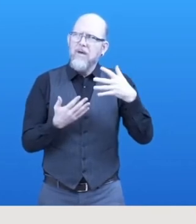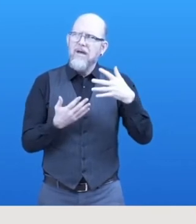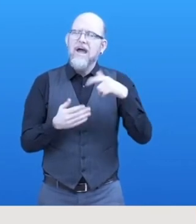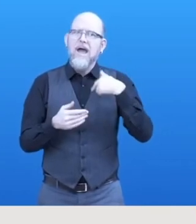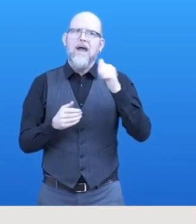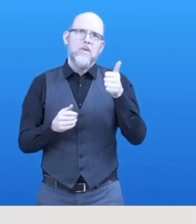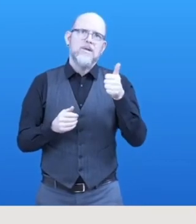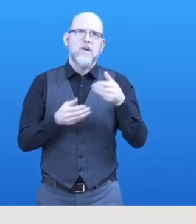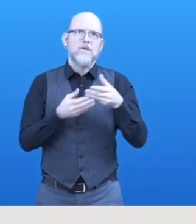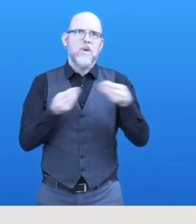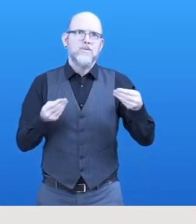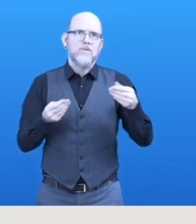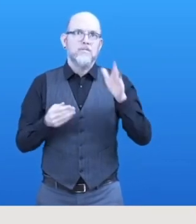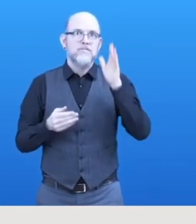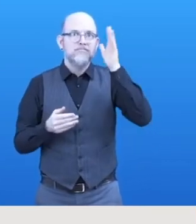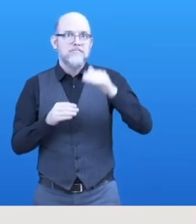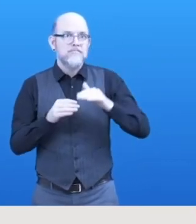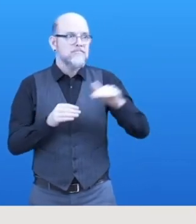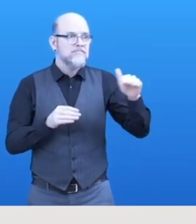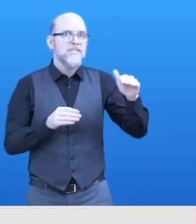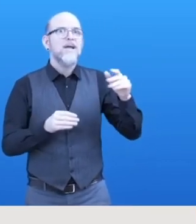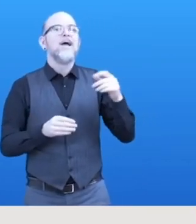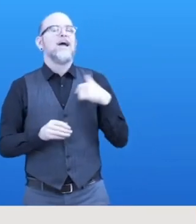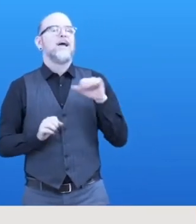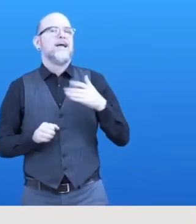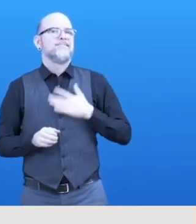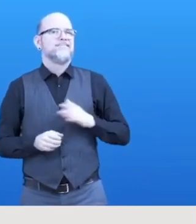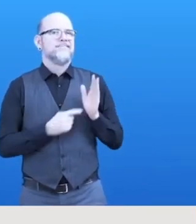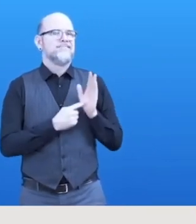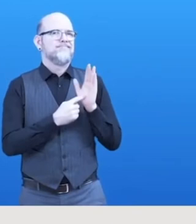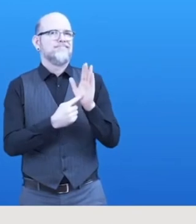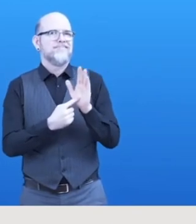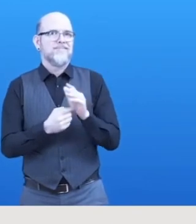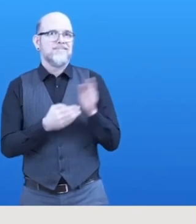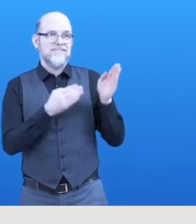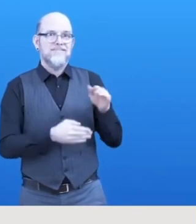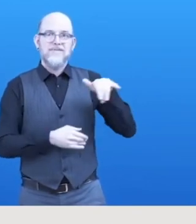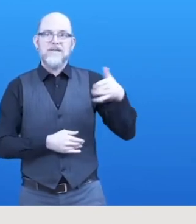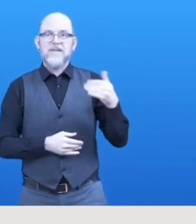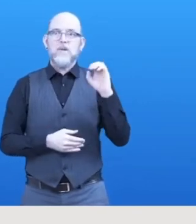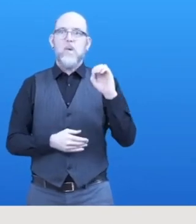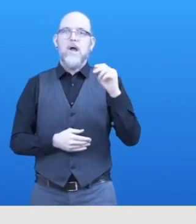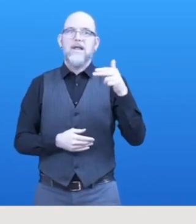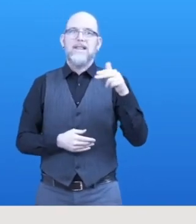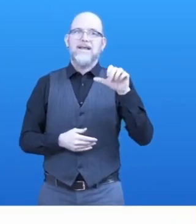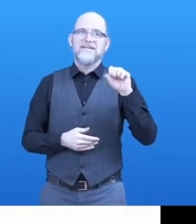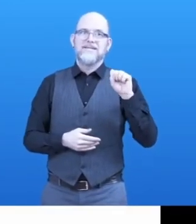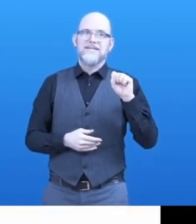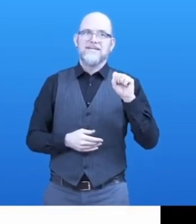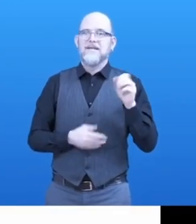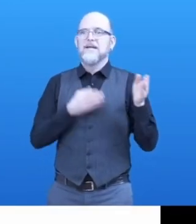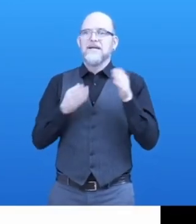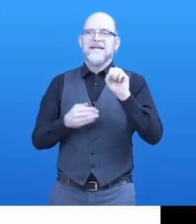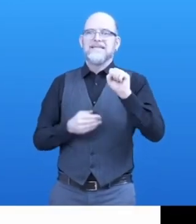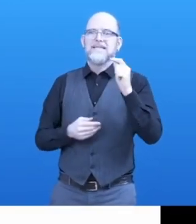Johannes Trevker-Betz and Oskar, they have created a very new approach